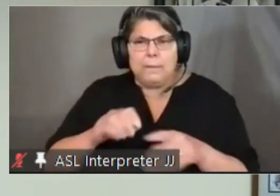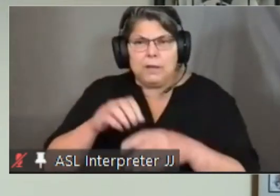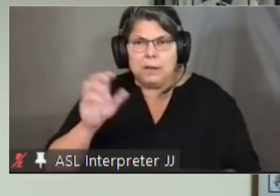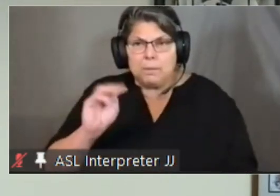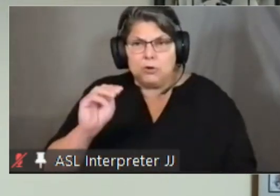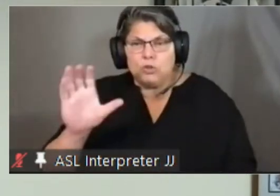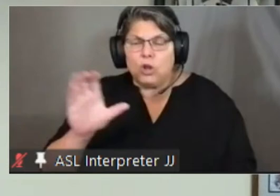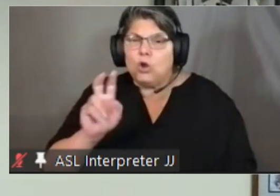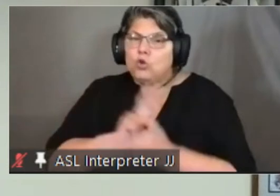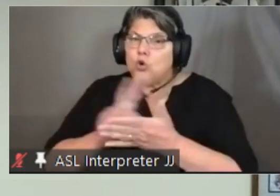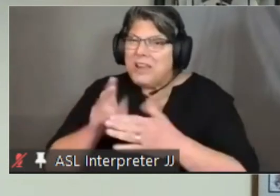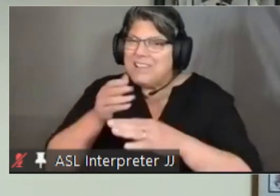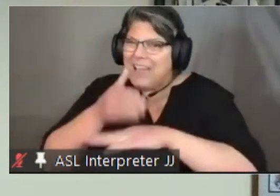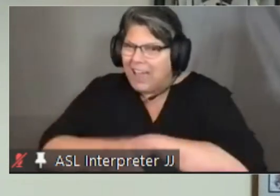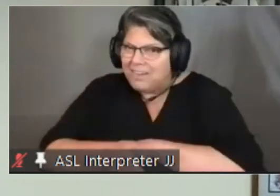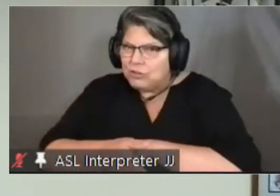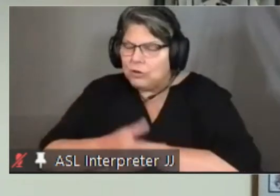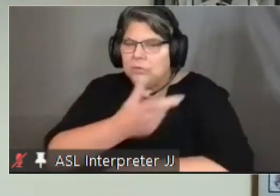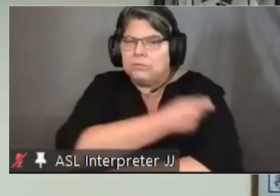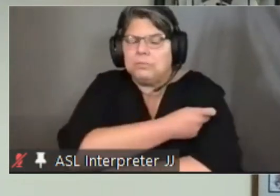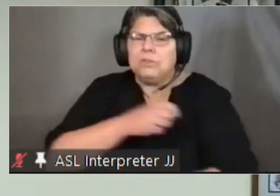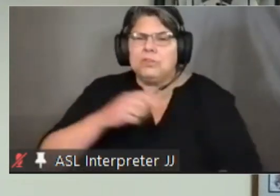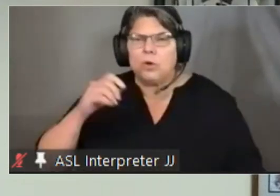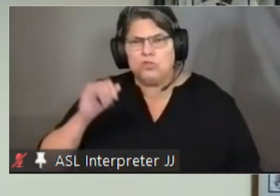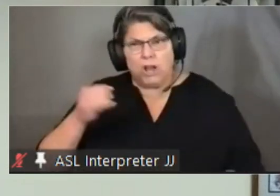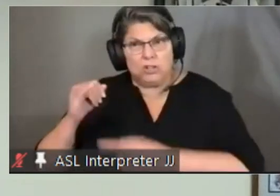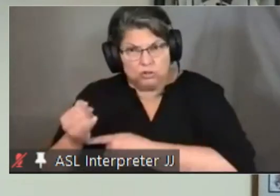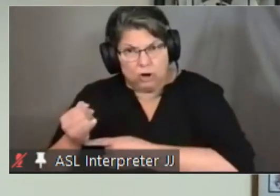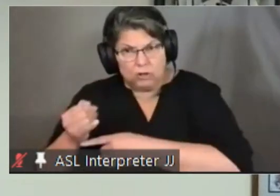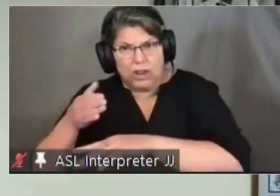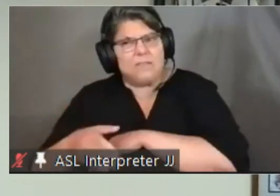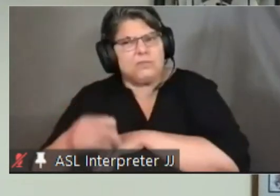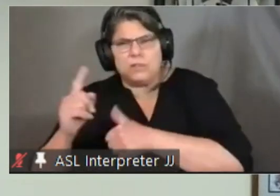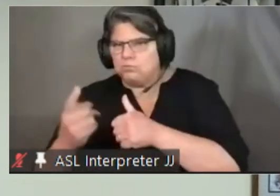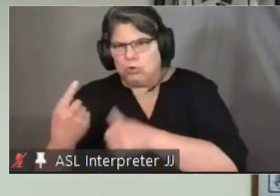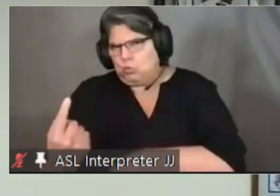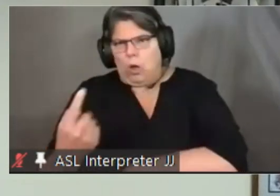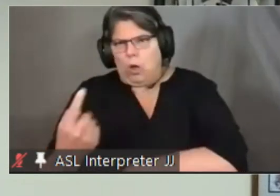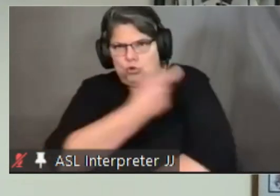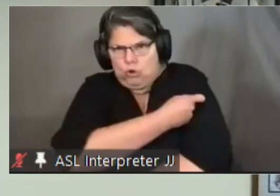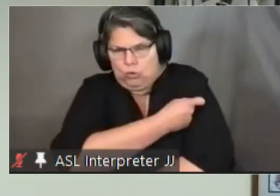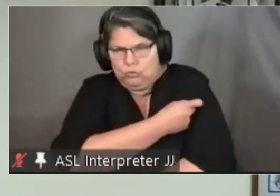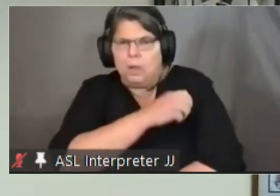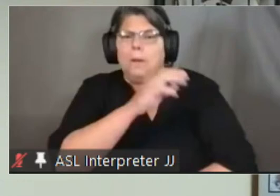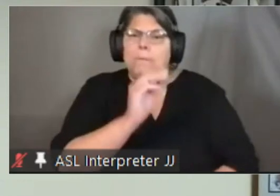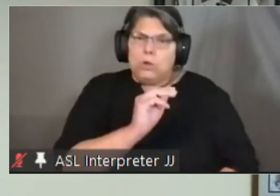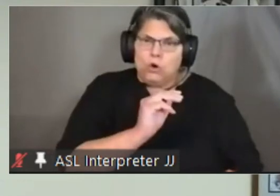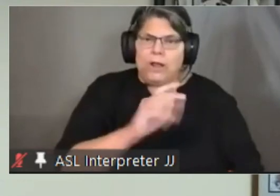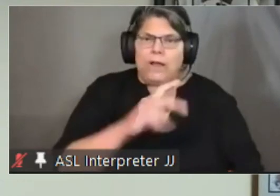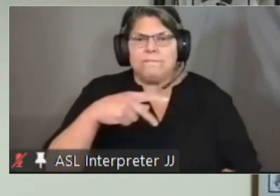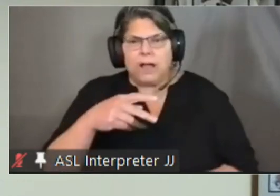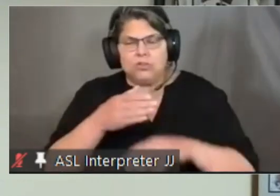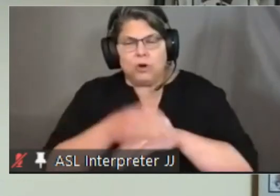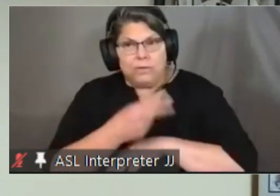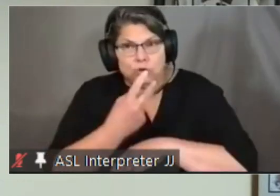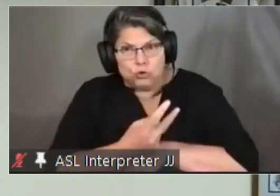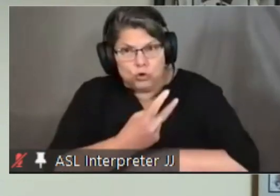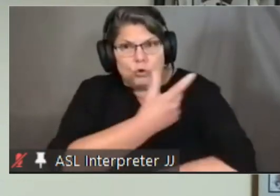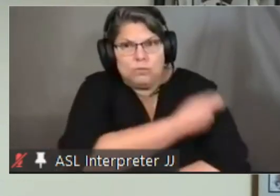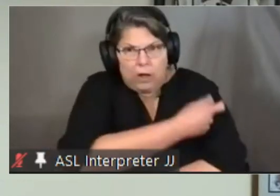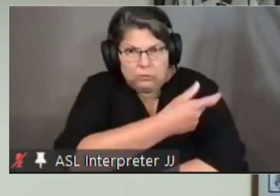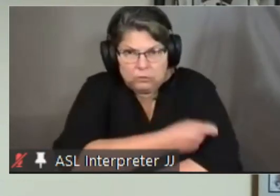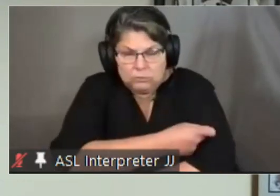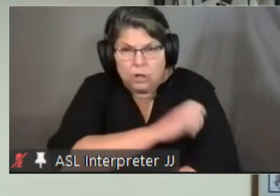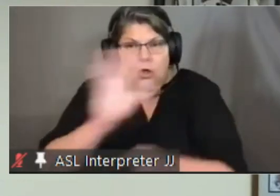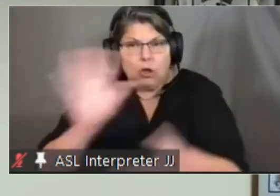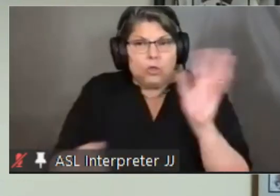dose so who is johnson johnson's after one dose but moderna or pfizer is after two dose the total number of those in the